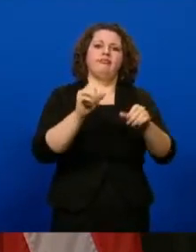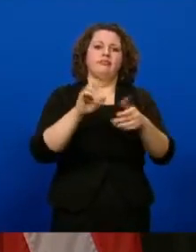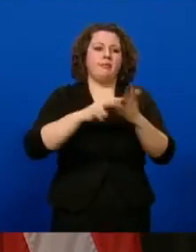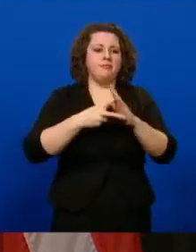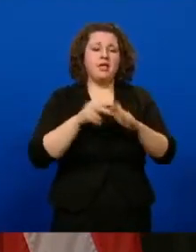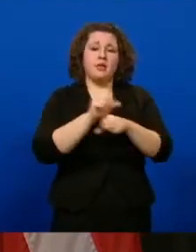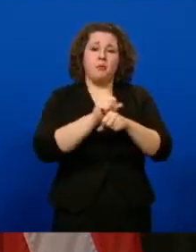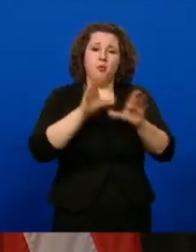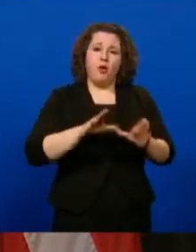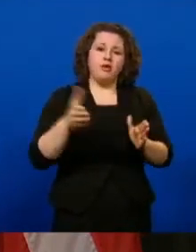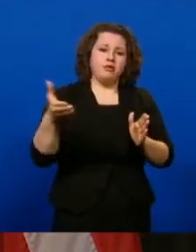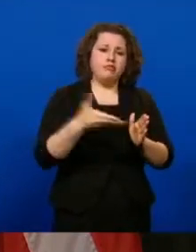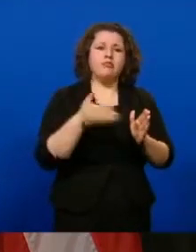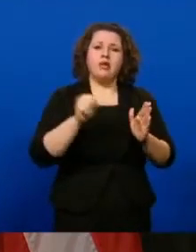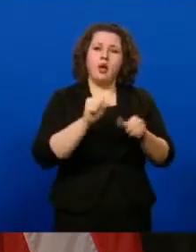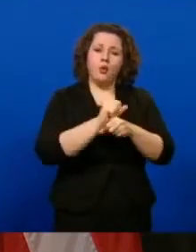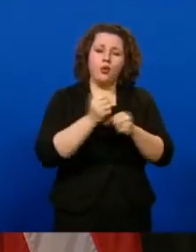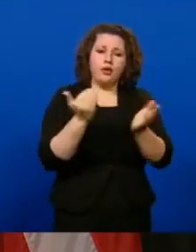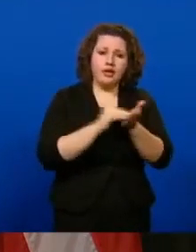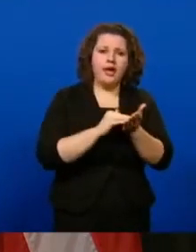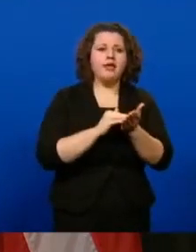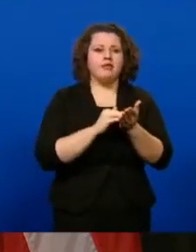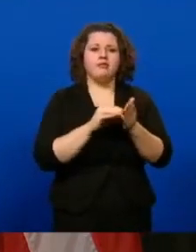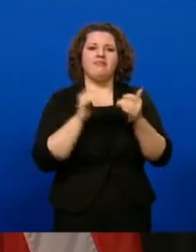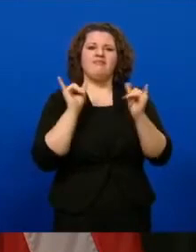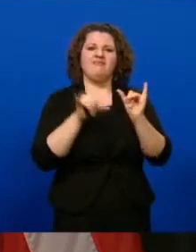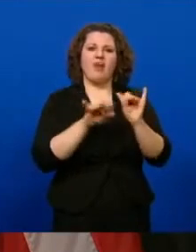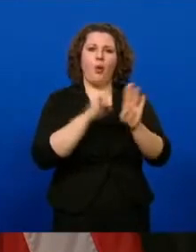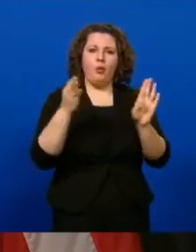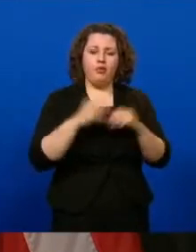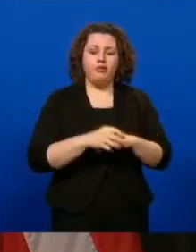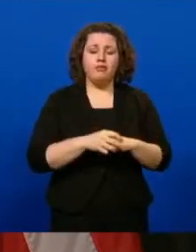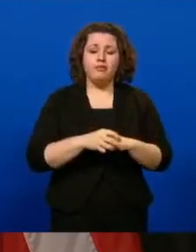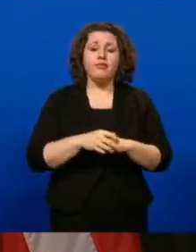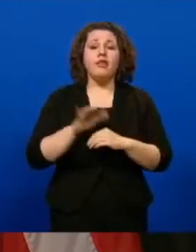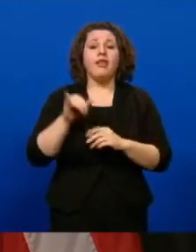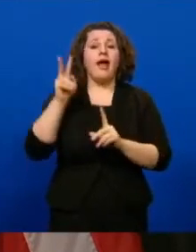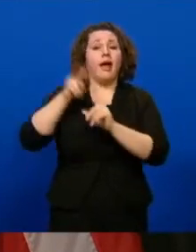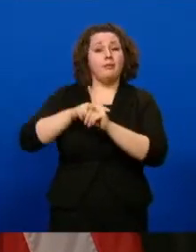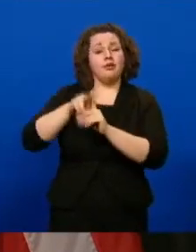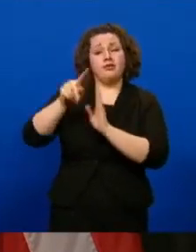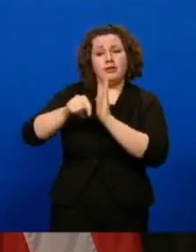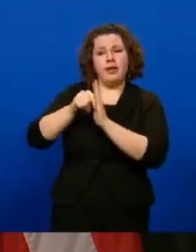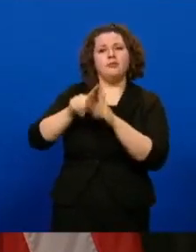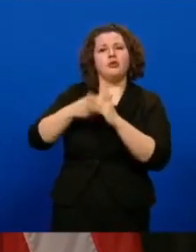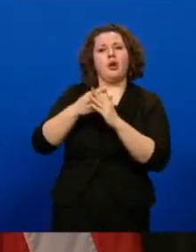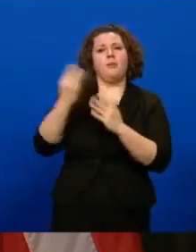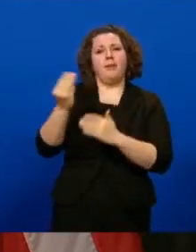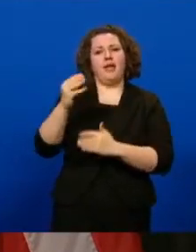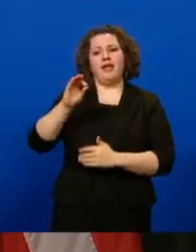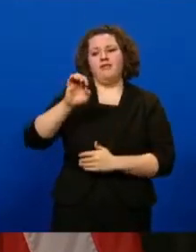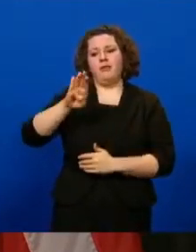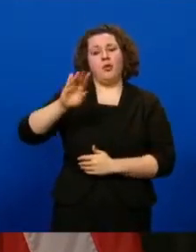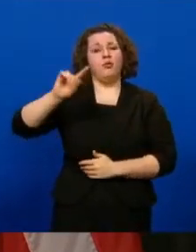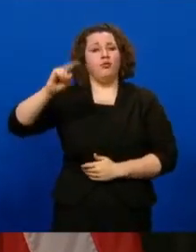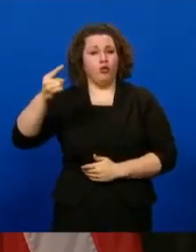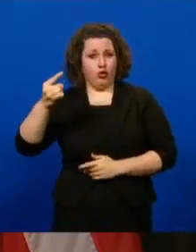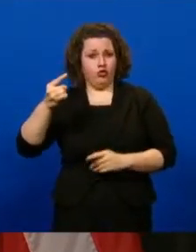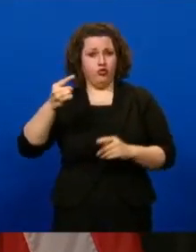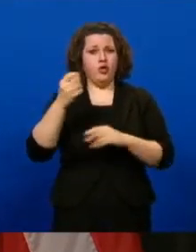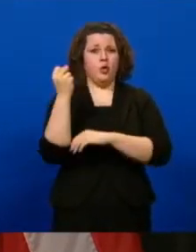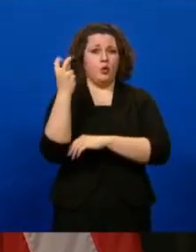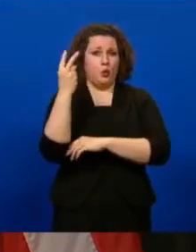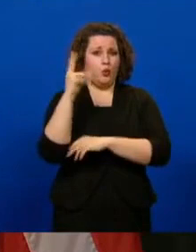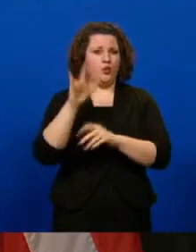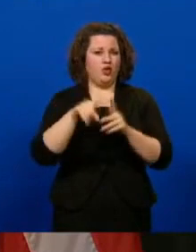work, and to keep their doors open. The application period will begin Monday, February 1st at